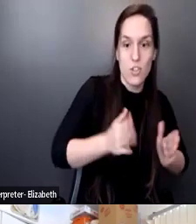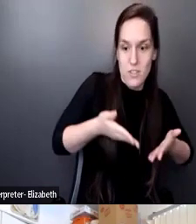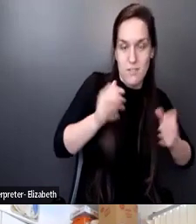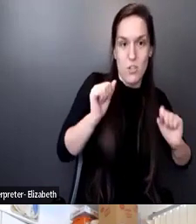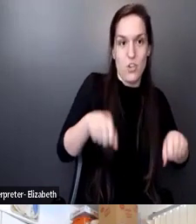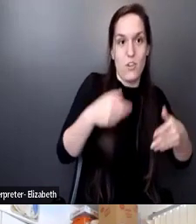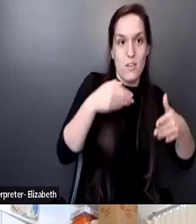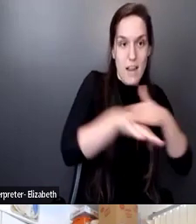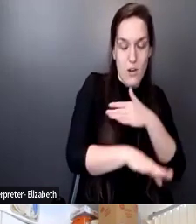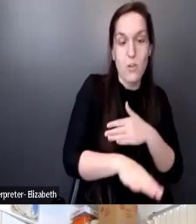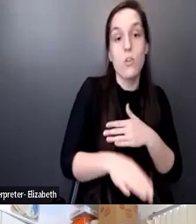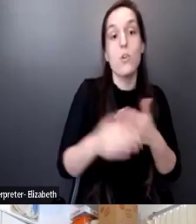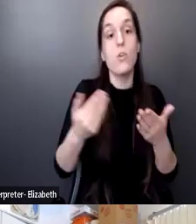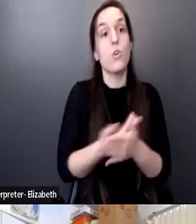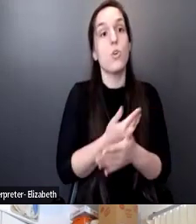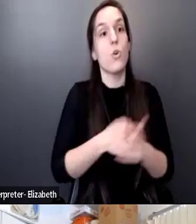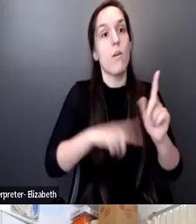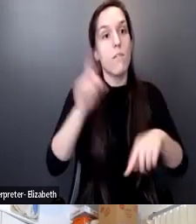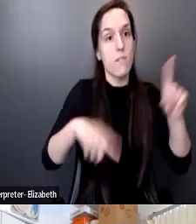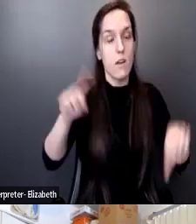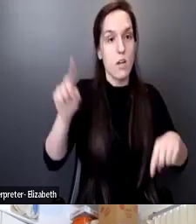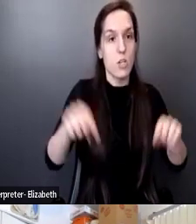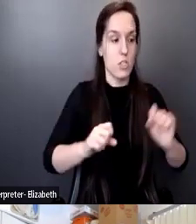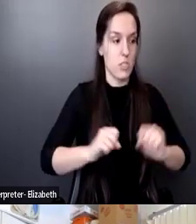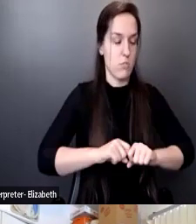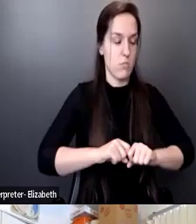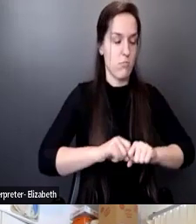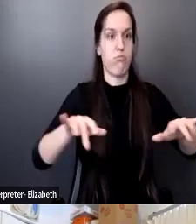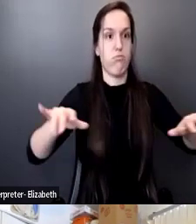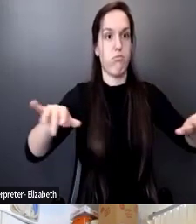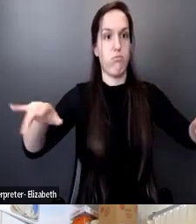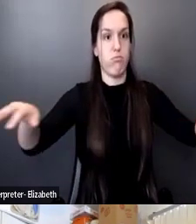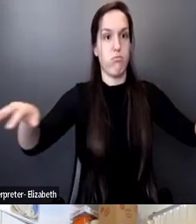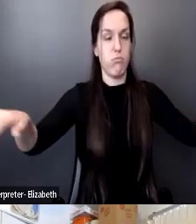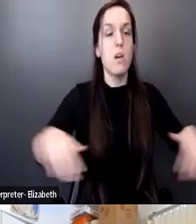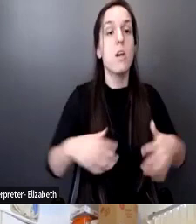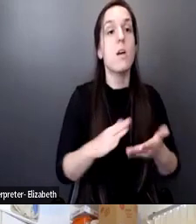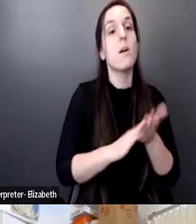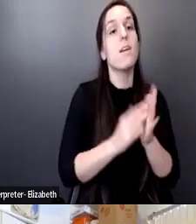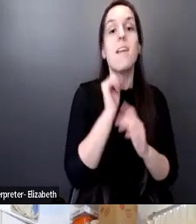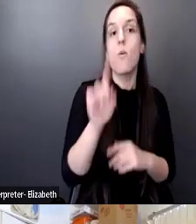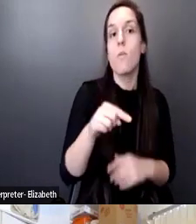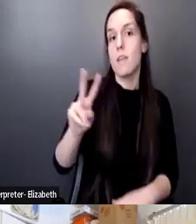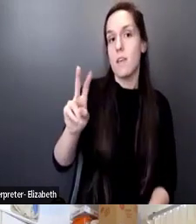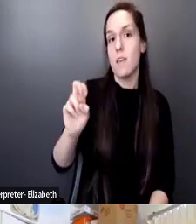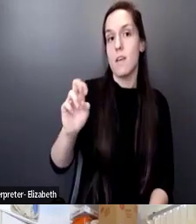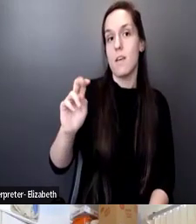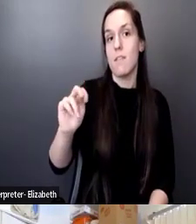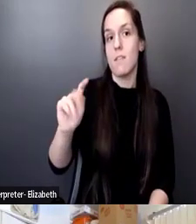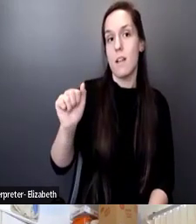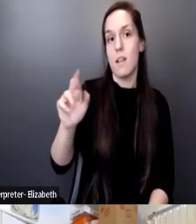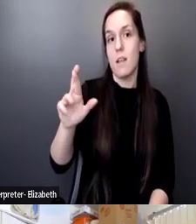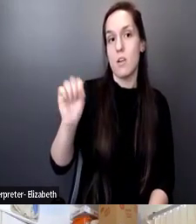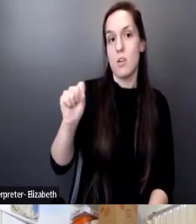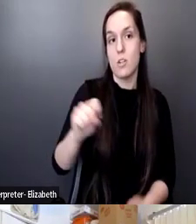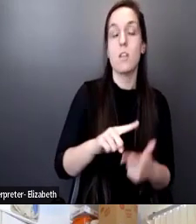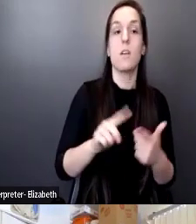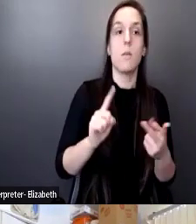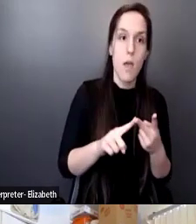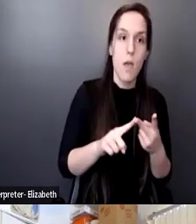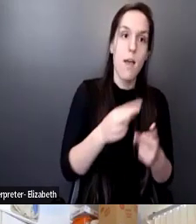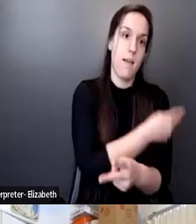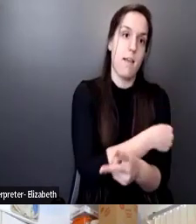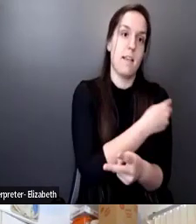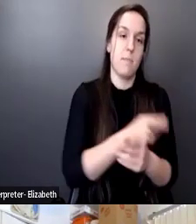variants emerged, danger became not just ventilators, but hospital beds. And Dr. Mehta was really the